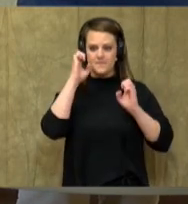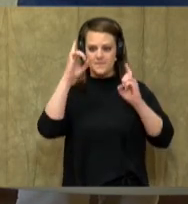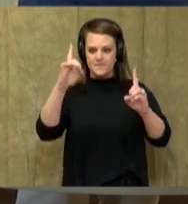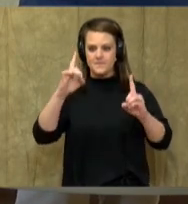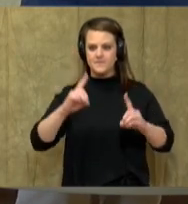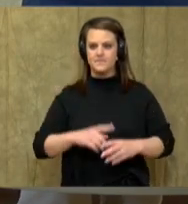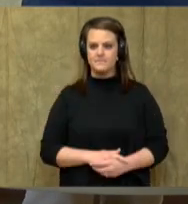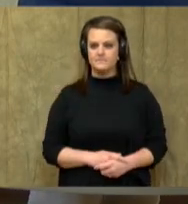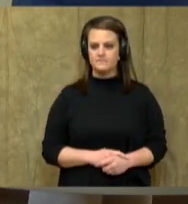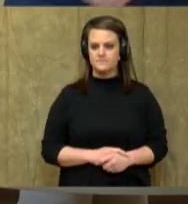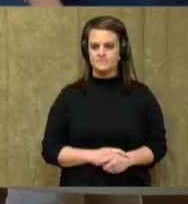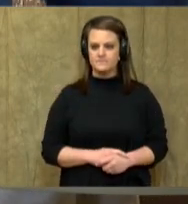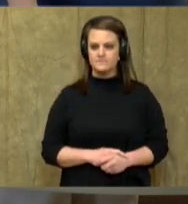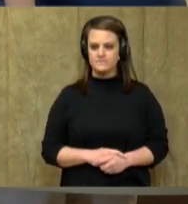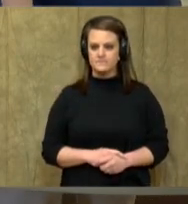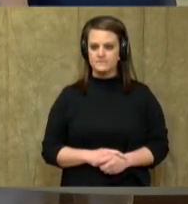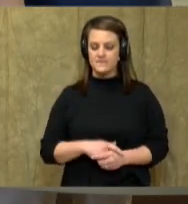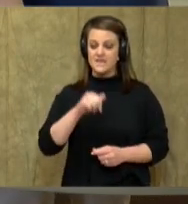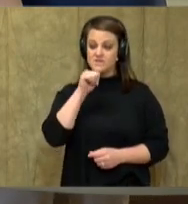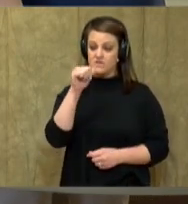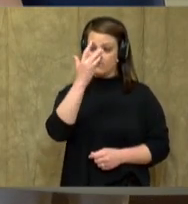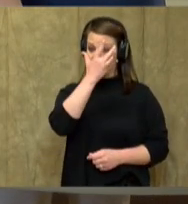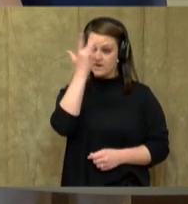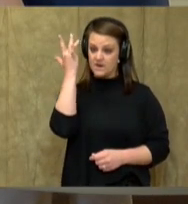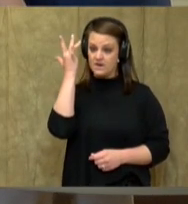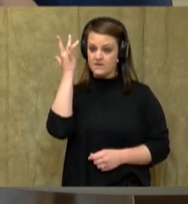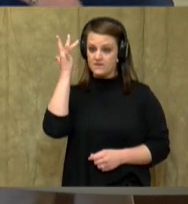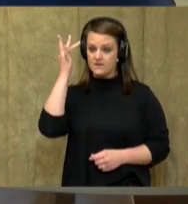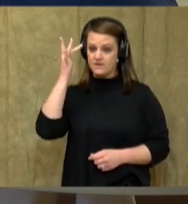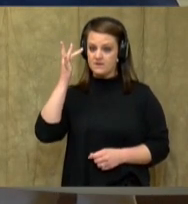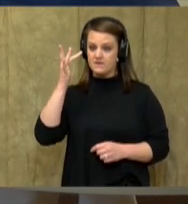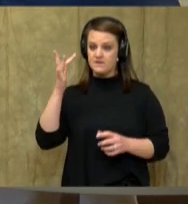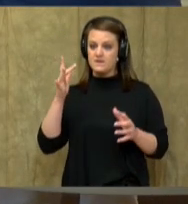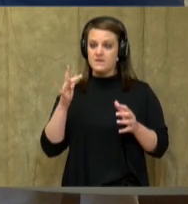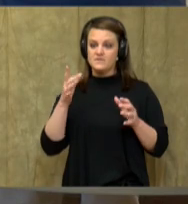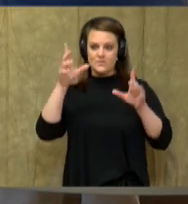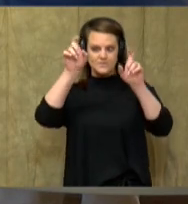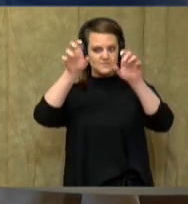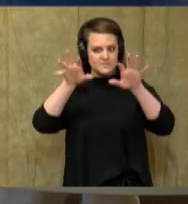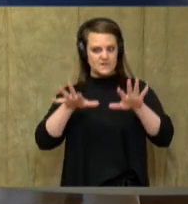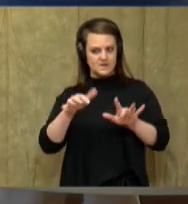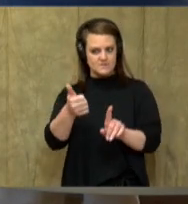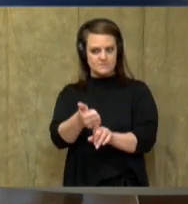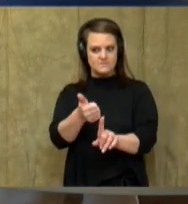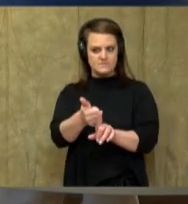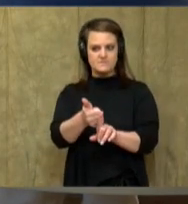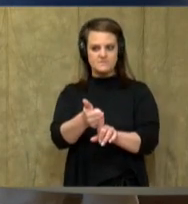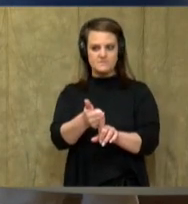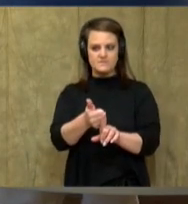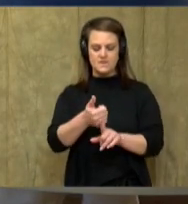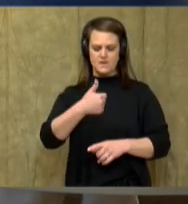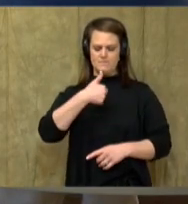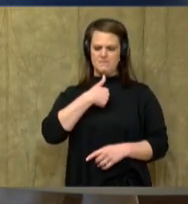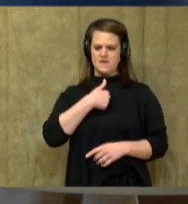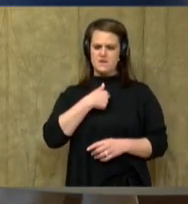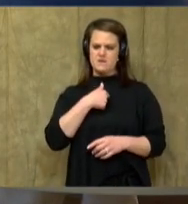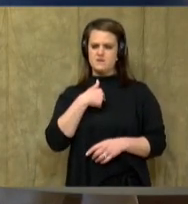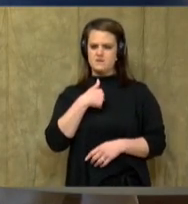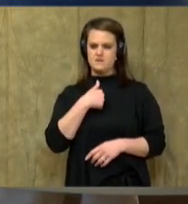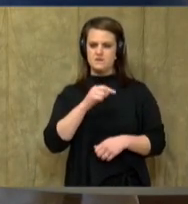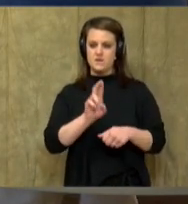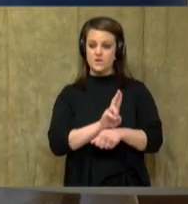or make an imprint. Don't forget to put it to the test. Am I using the